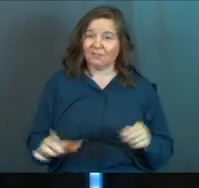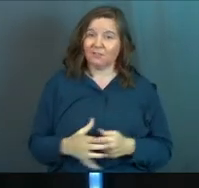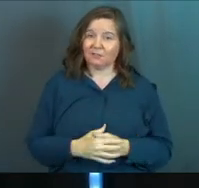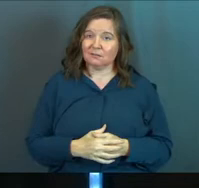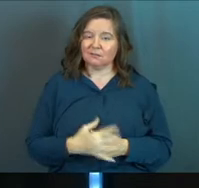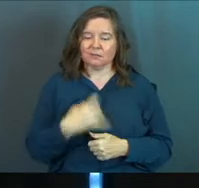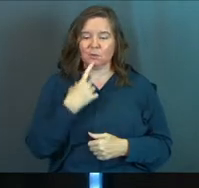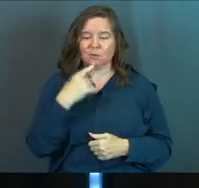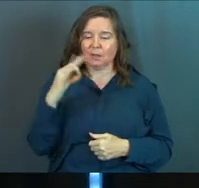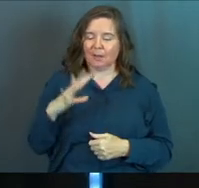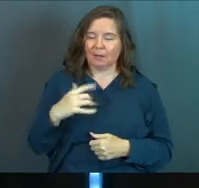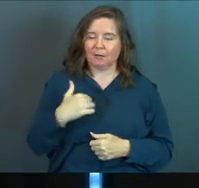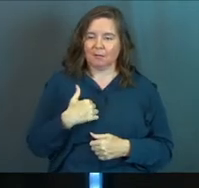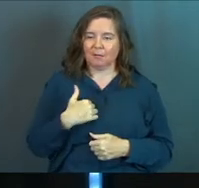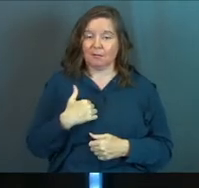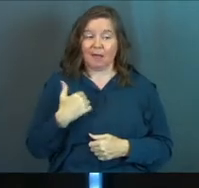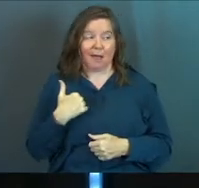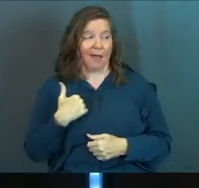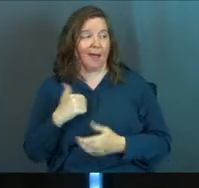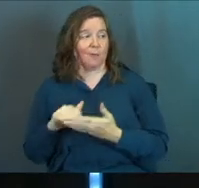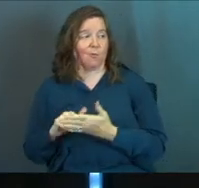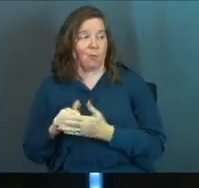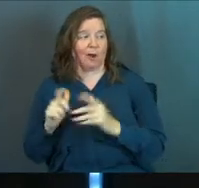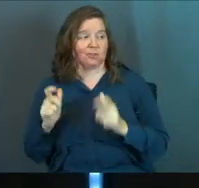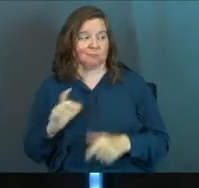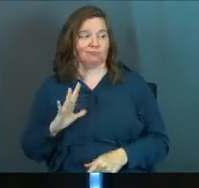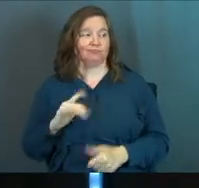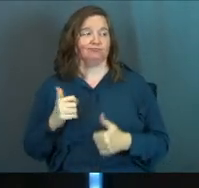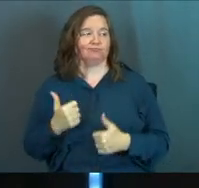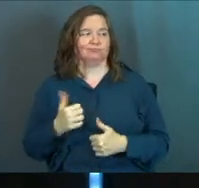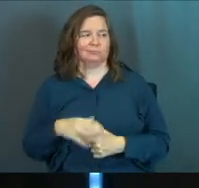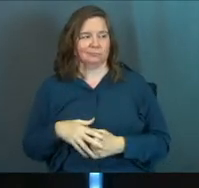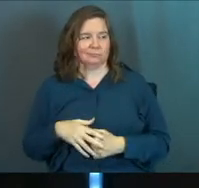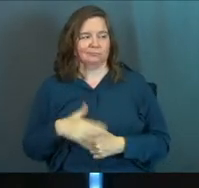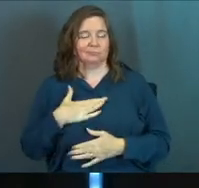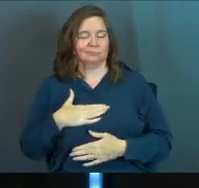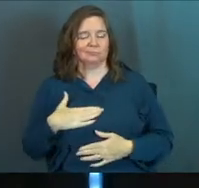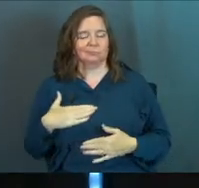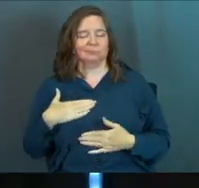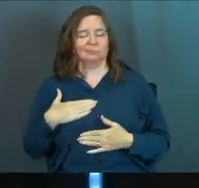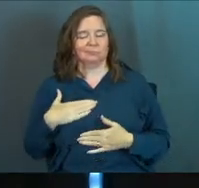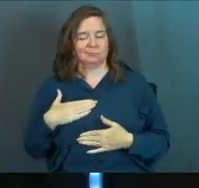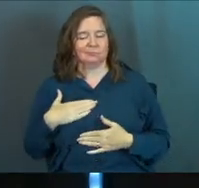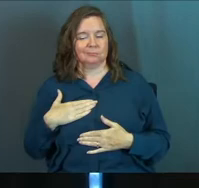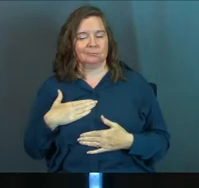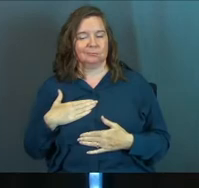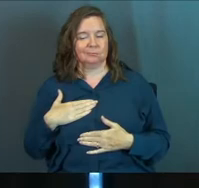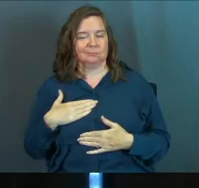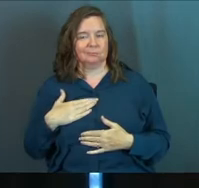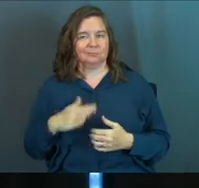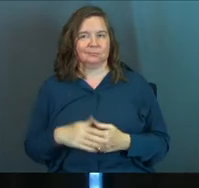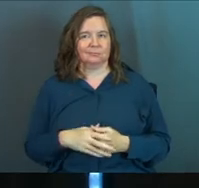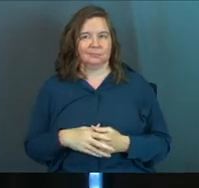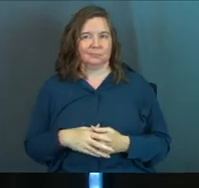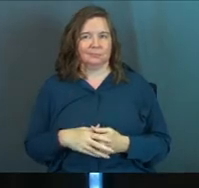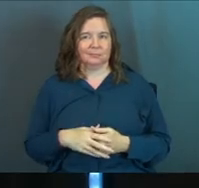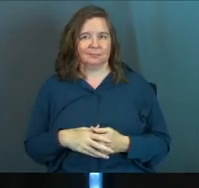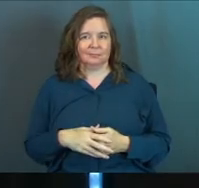He told the pastor, he said, I'm washing the dishes. And I'm washing them to wash them.